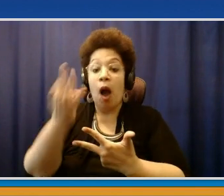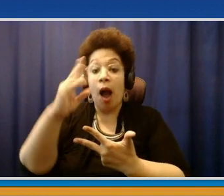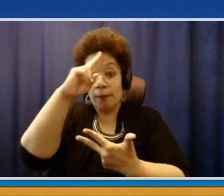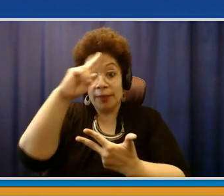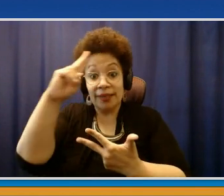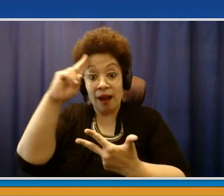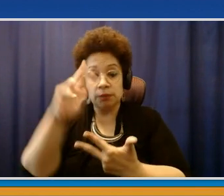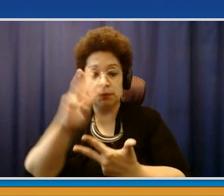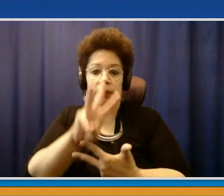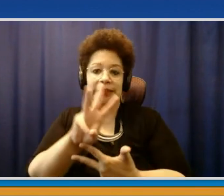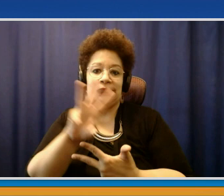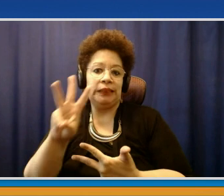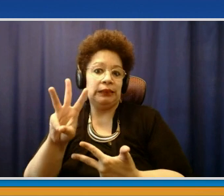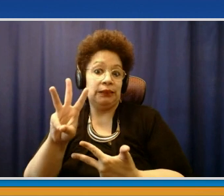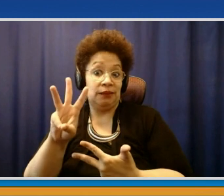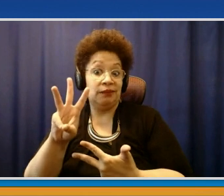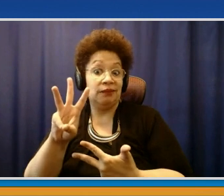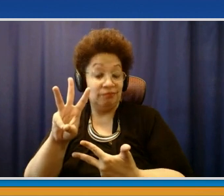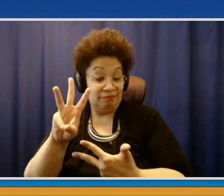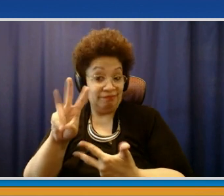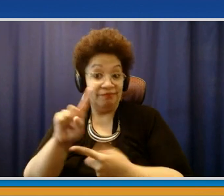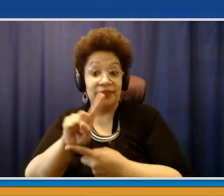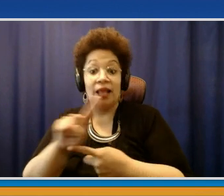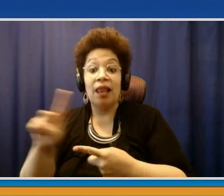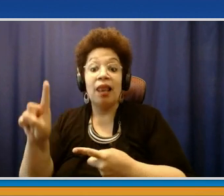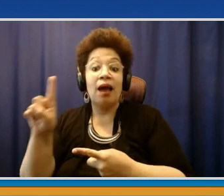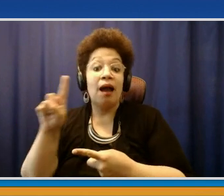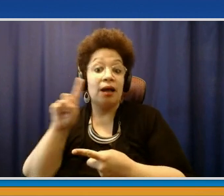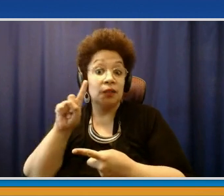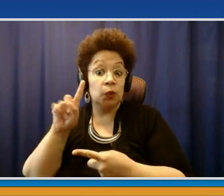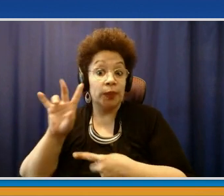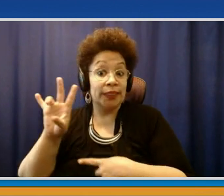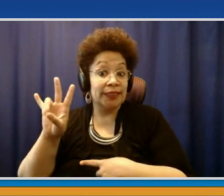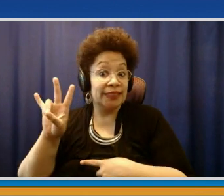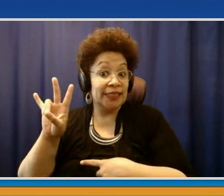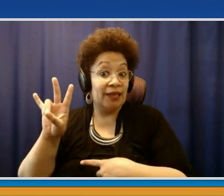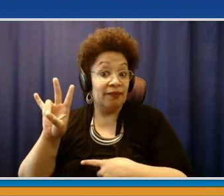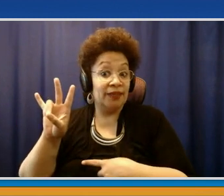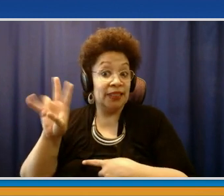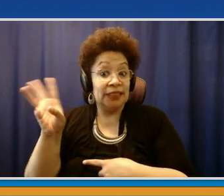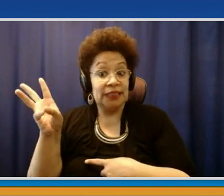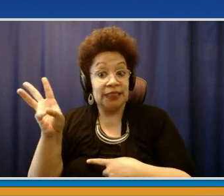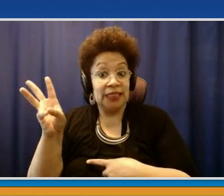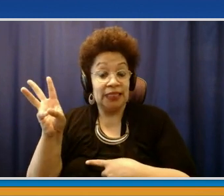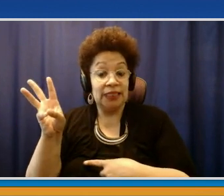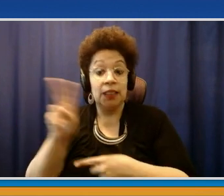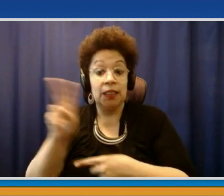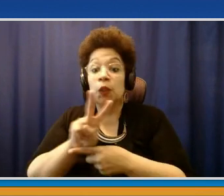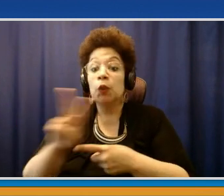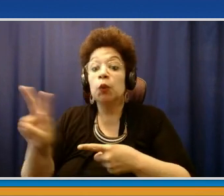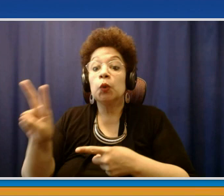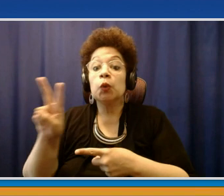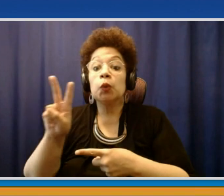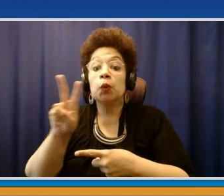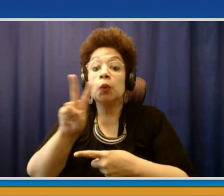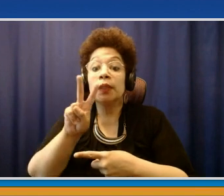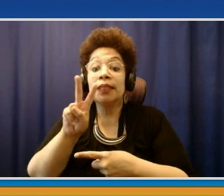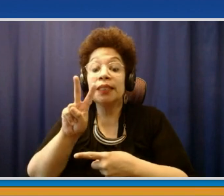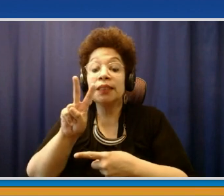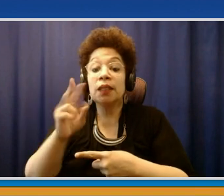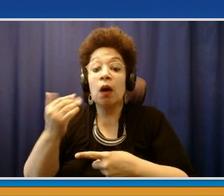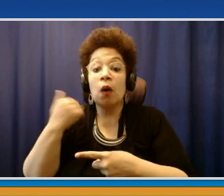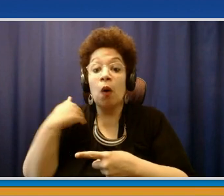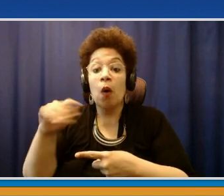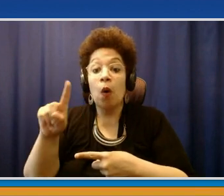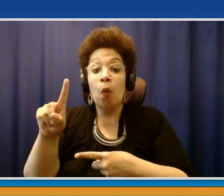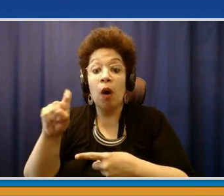Two weeks ago, that number was 114 people hospitalized. And if you go back one month, we had 150 people hospitalized. So over the course of